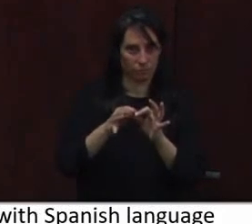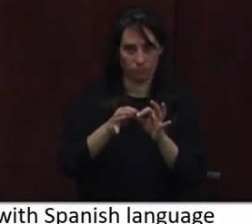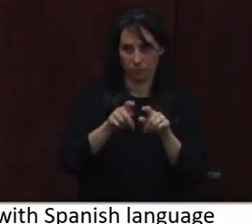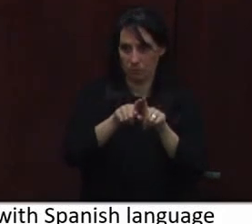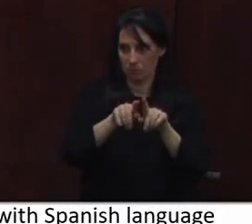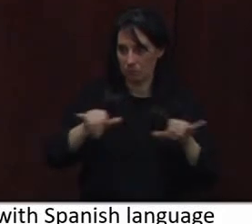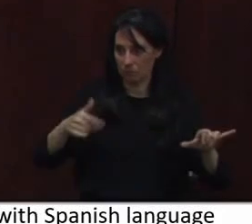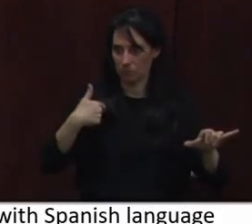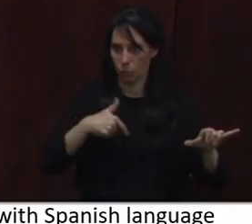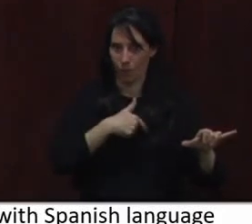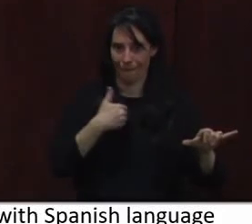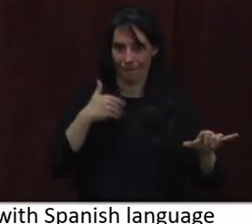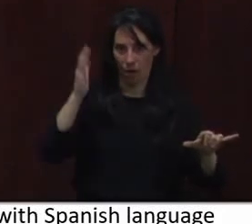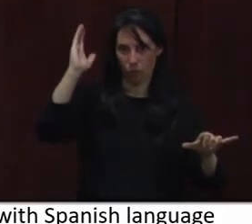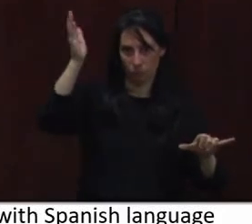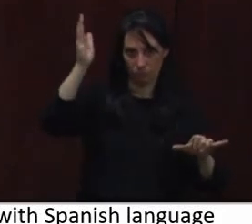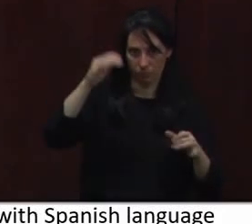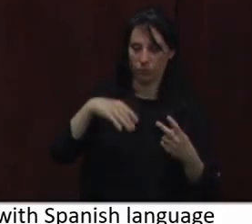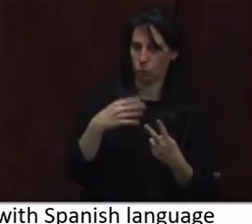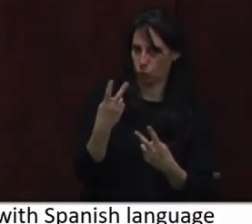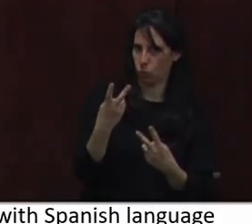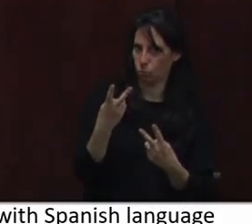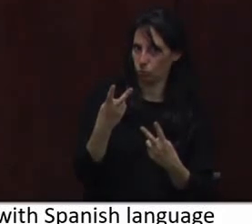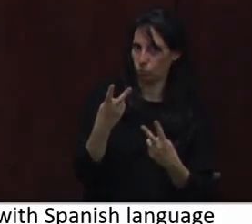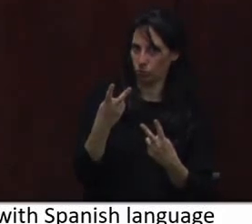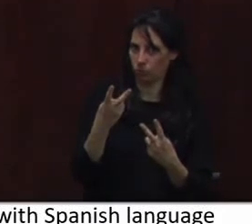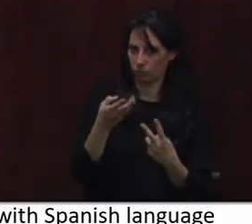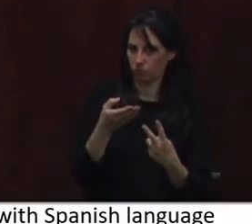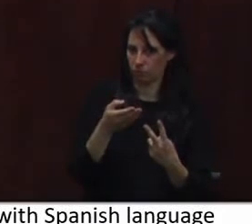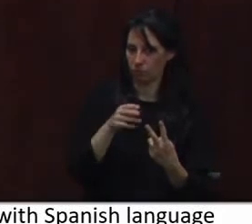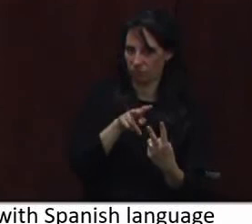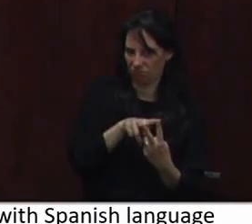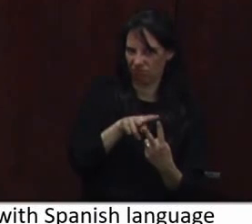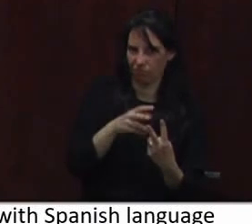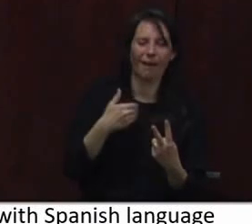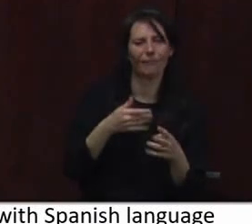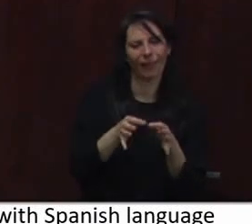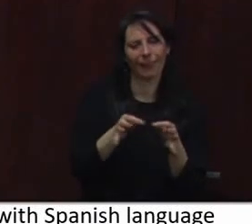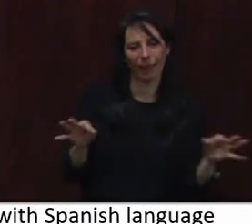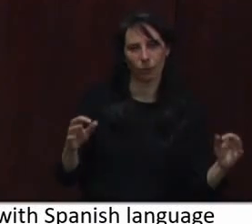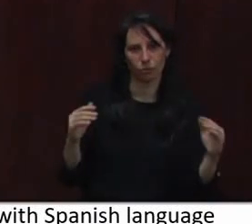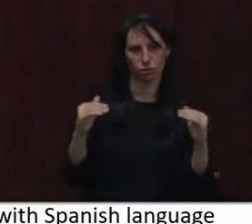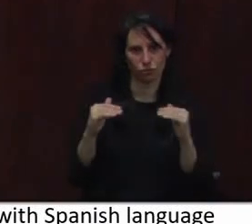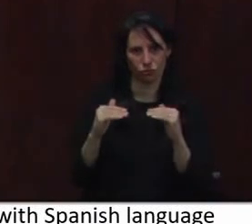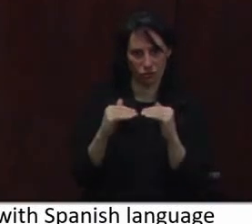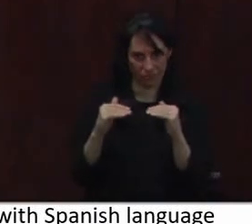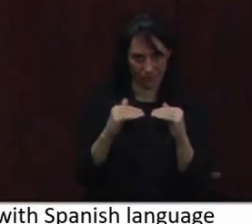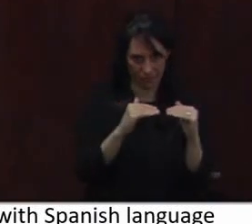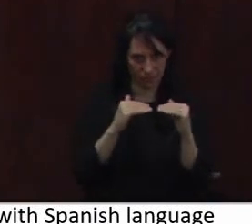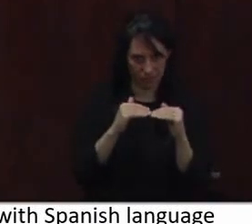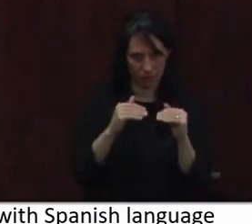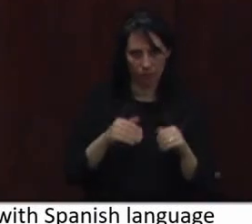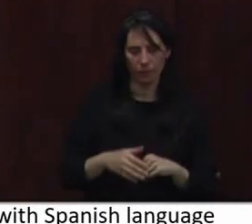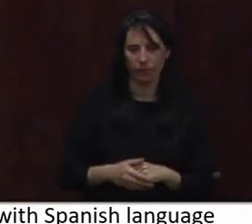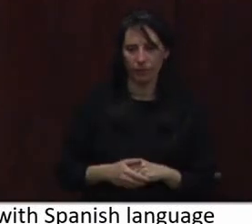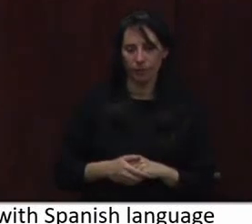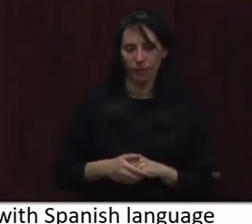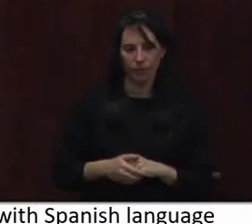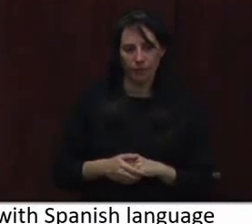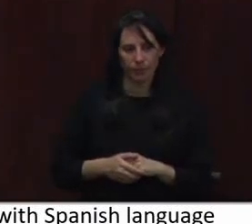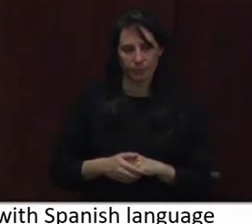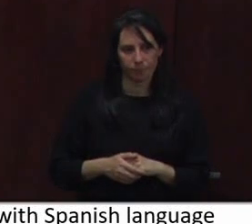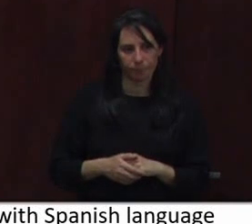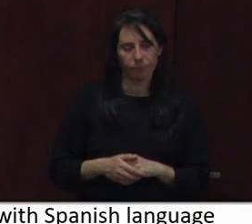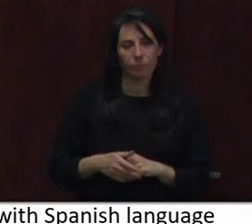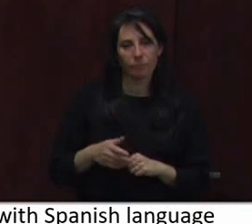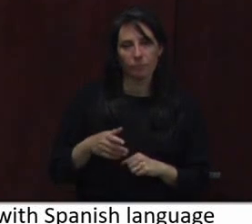been advancing through our communications and outreach is having that. We also have, in this equity collaborative, community